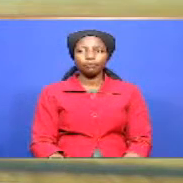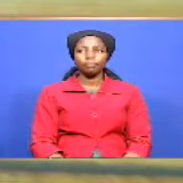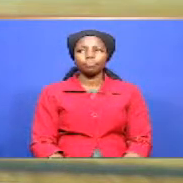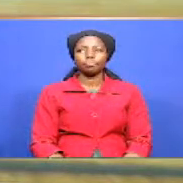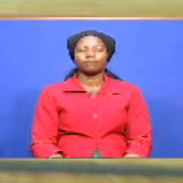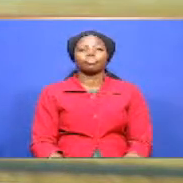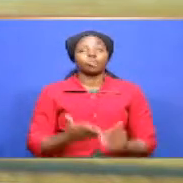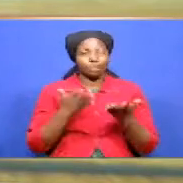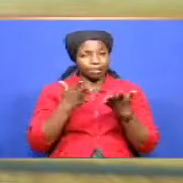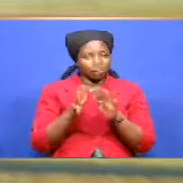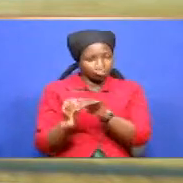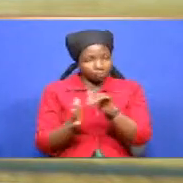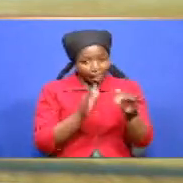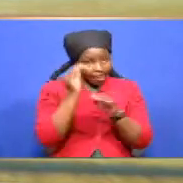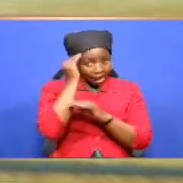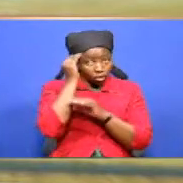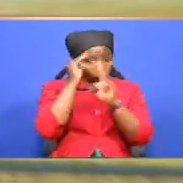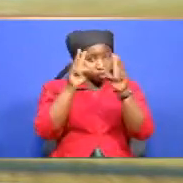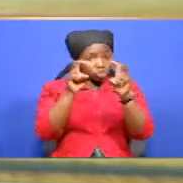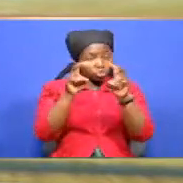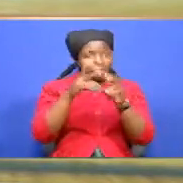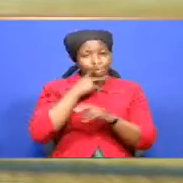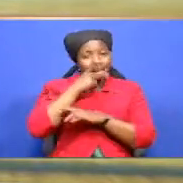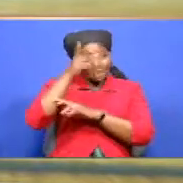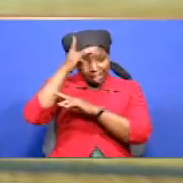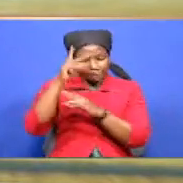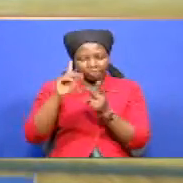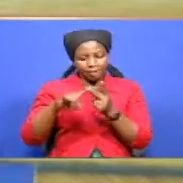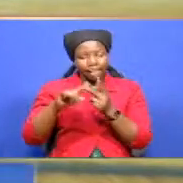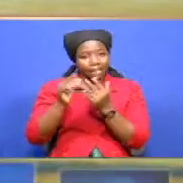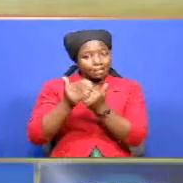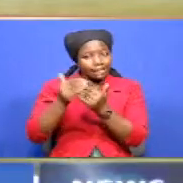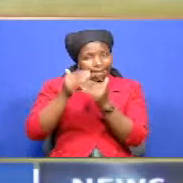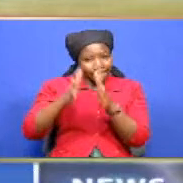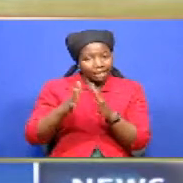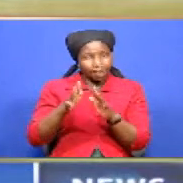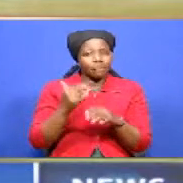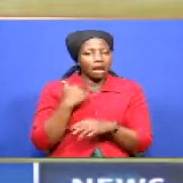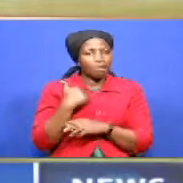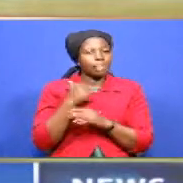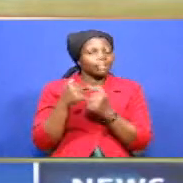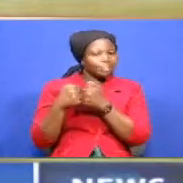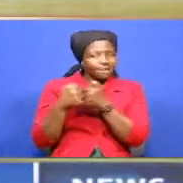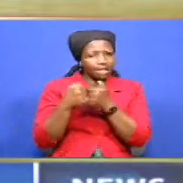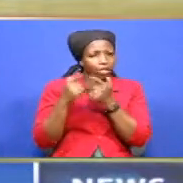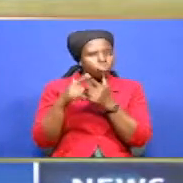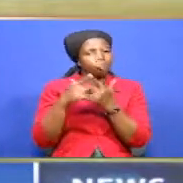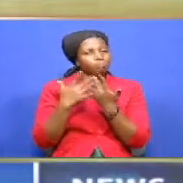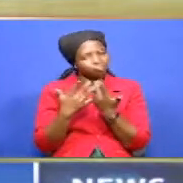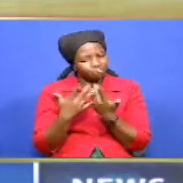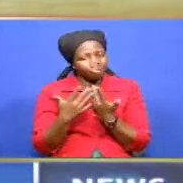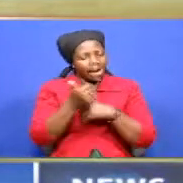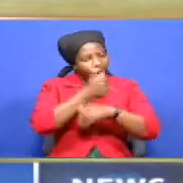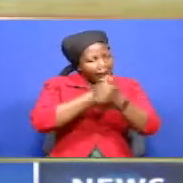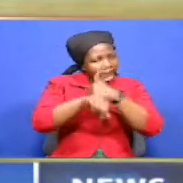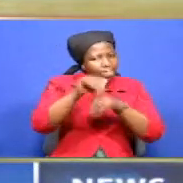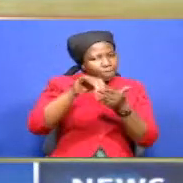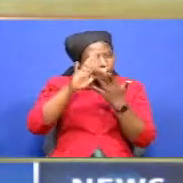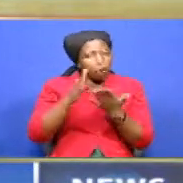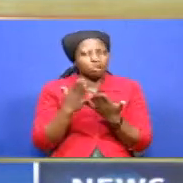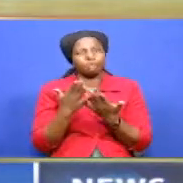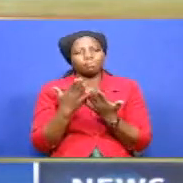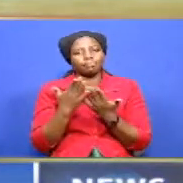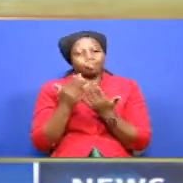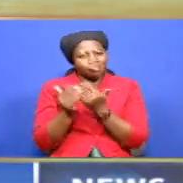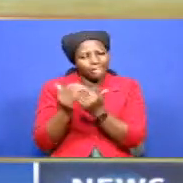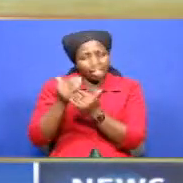now on education matters parents and guardians have been challenged to play more proactive roles in the lives of their